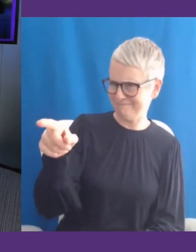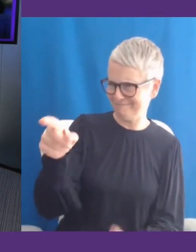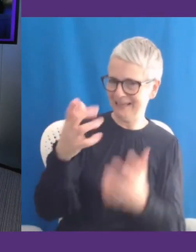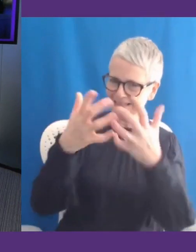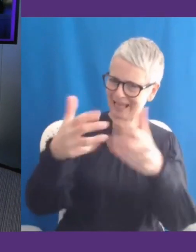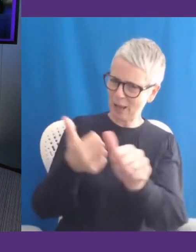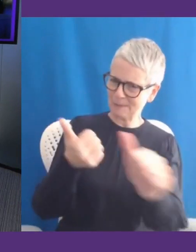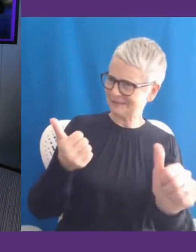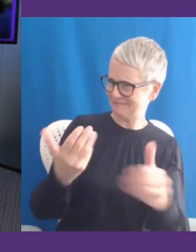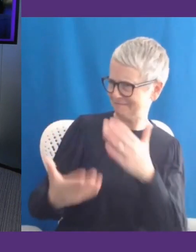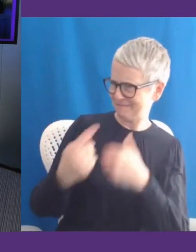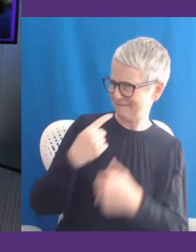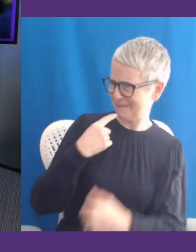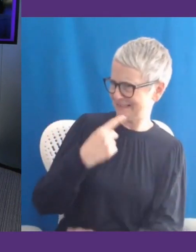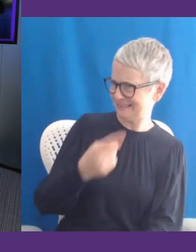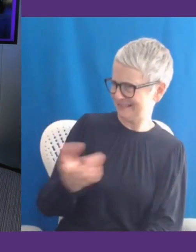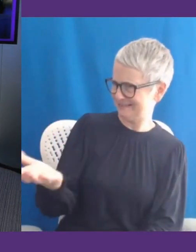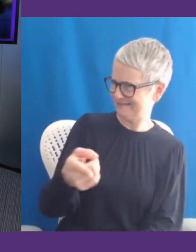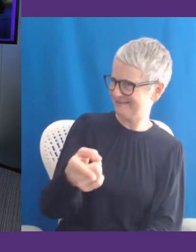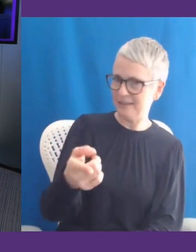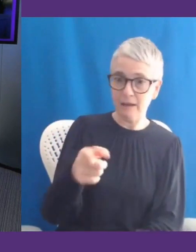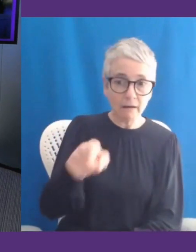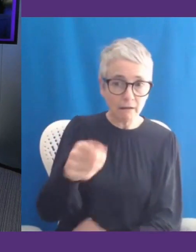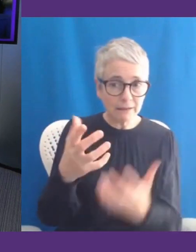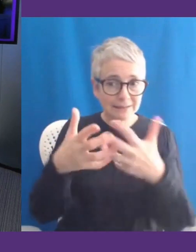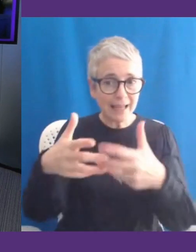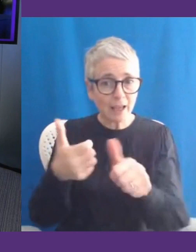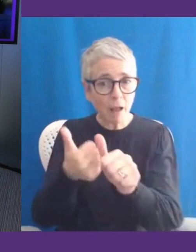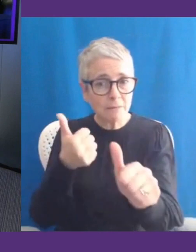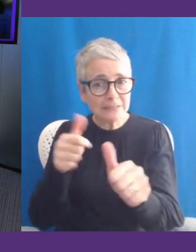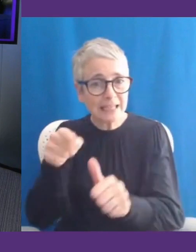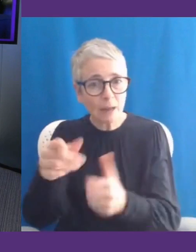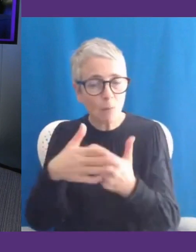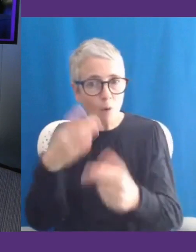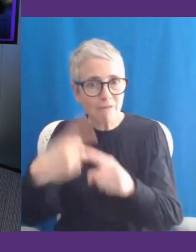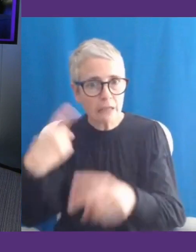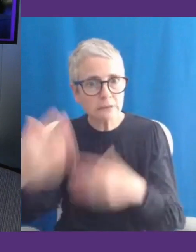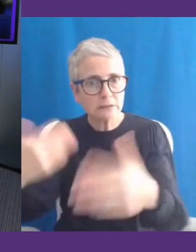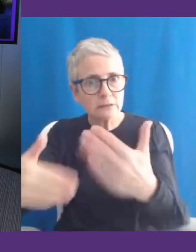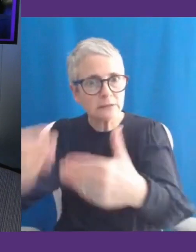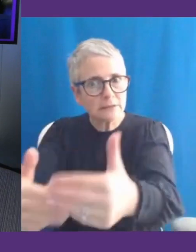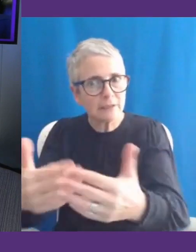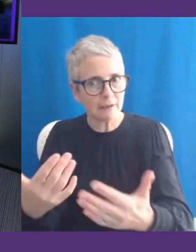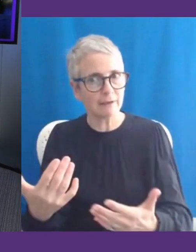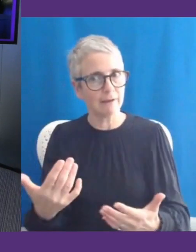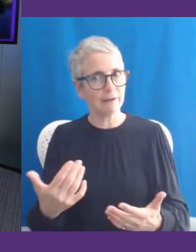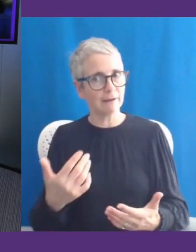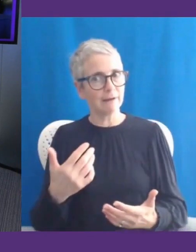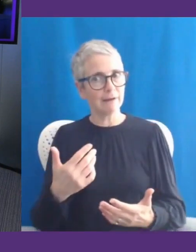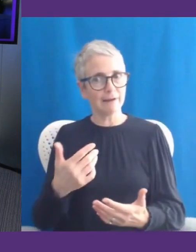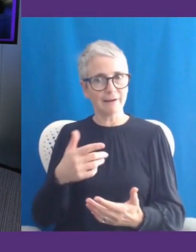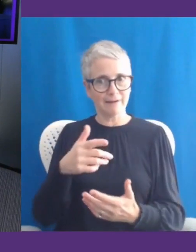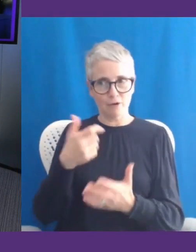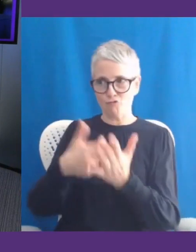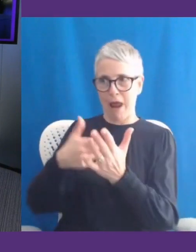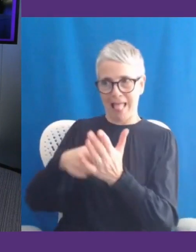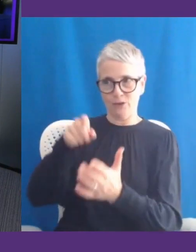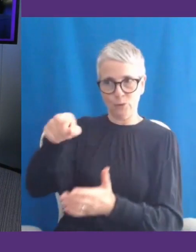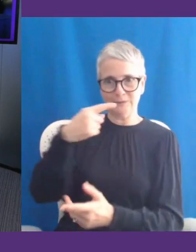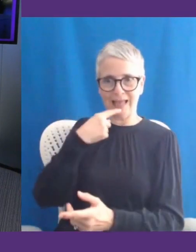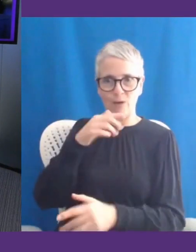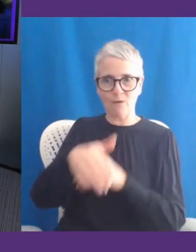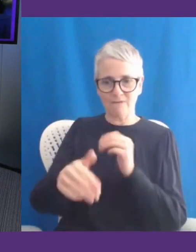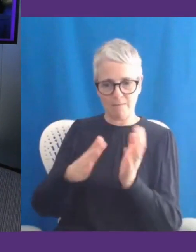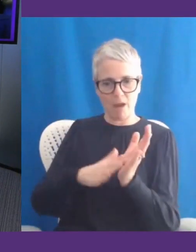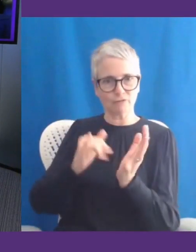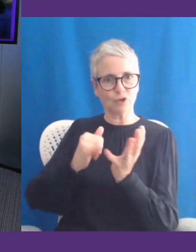I'm wondering whether they're working at different speeds, because, you know, certainly our view of, Riley, and the way you describe Microsoft and the work you're doing, I mean, that's